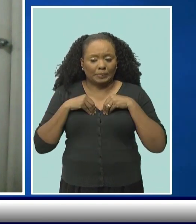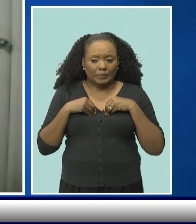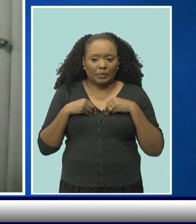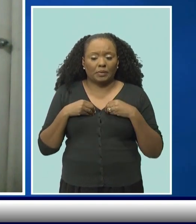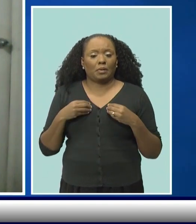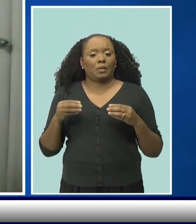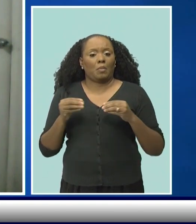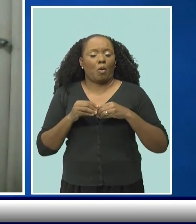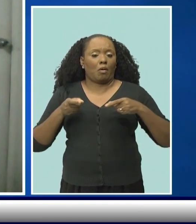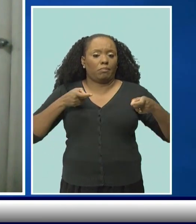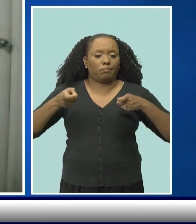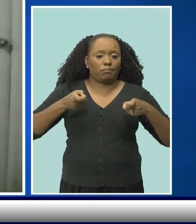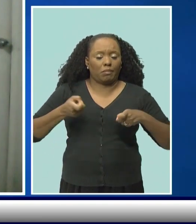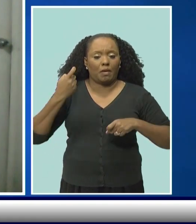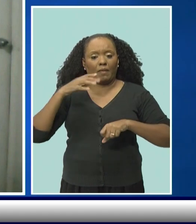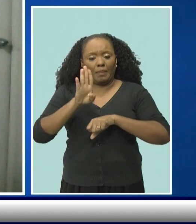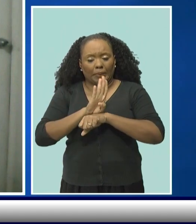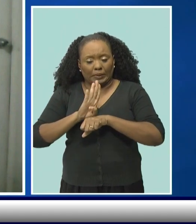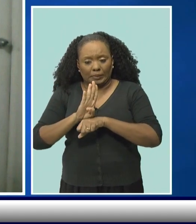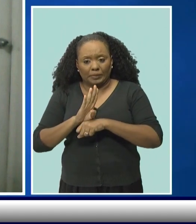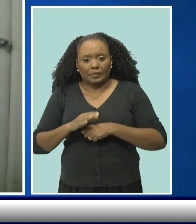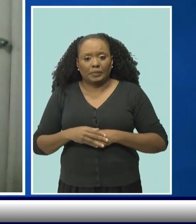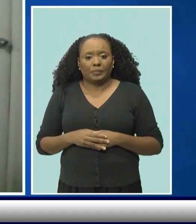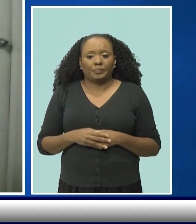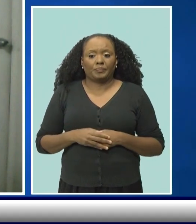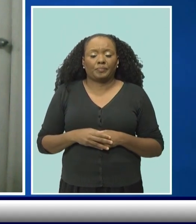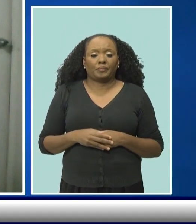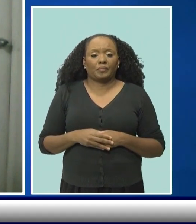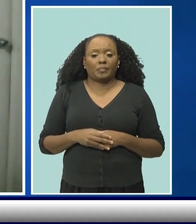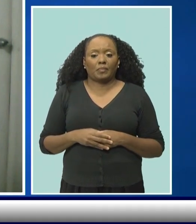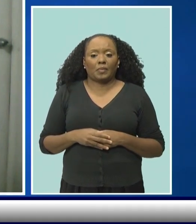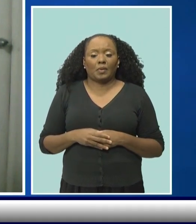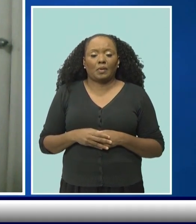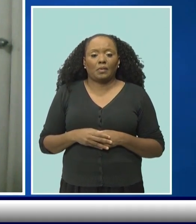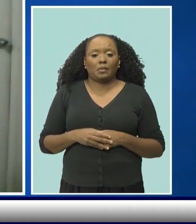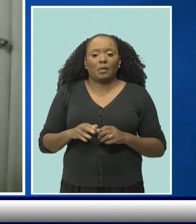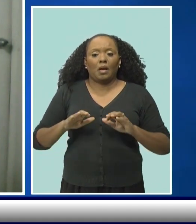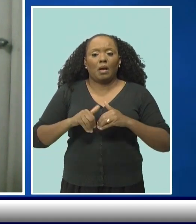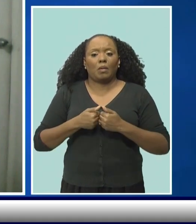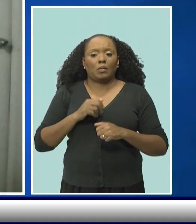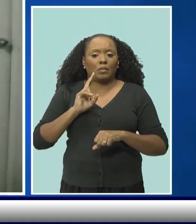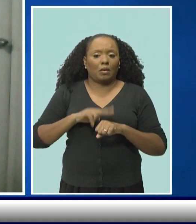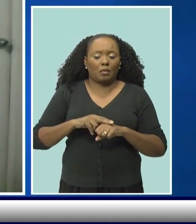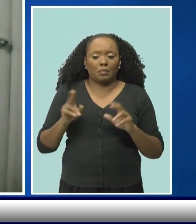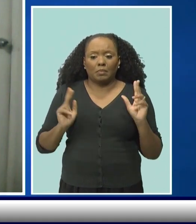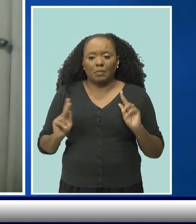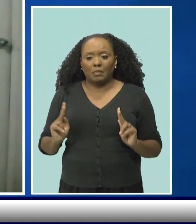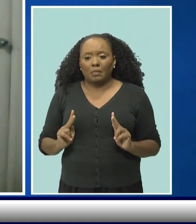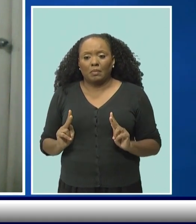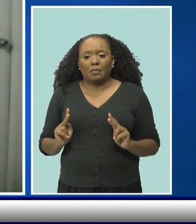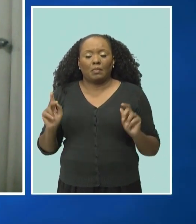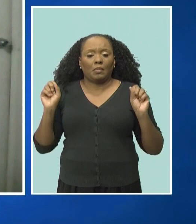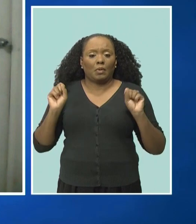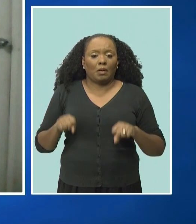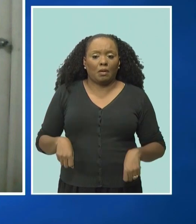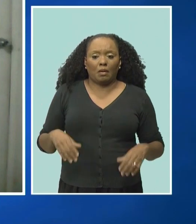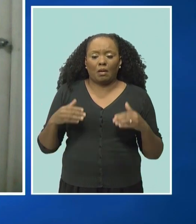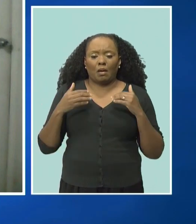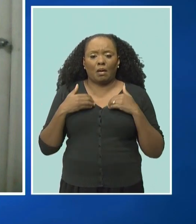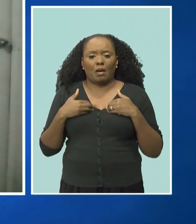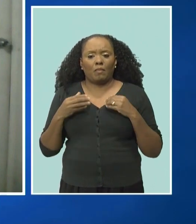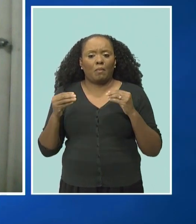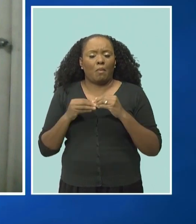governance in our country. How Barbadians themselves, how the common man, how the public can have a greater level of